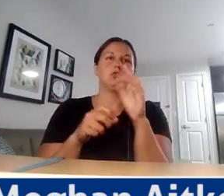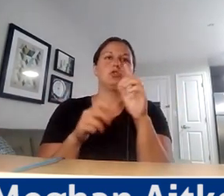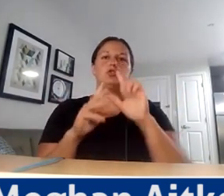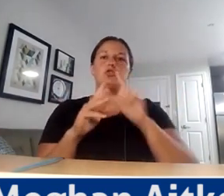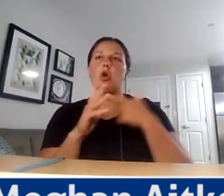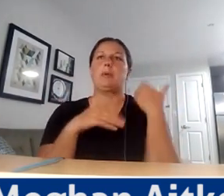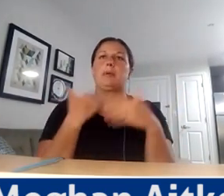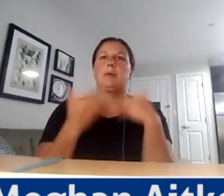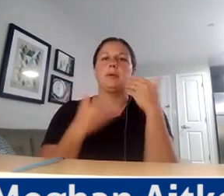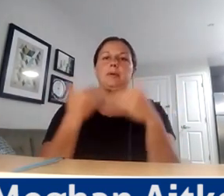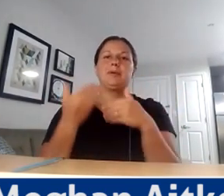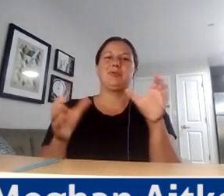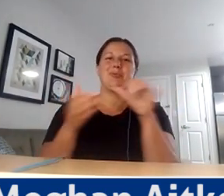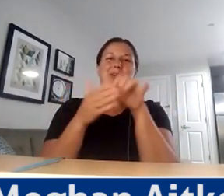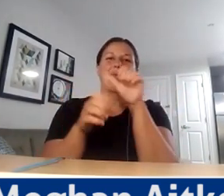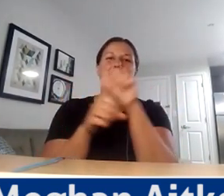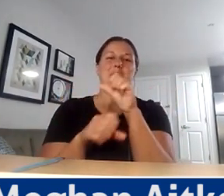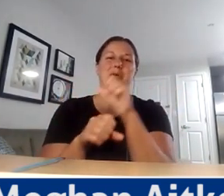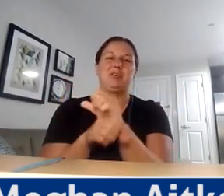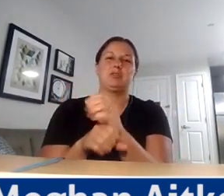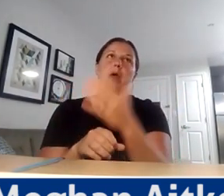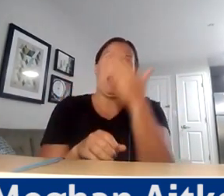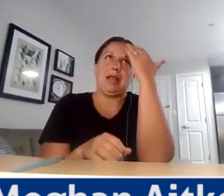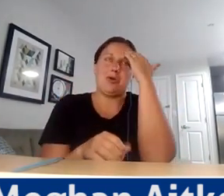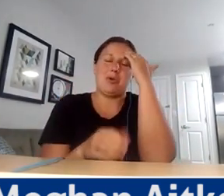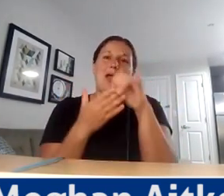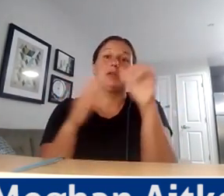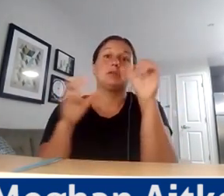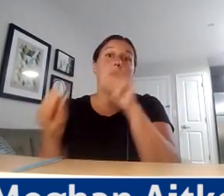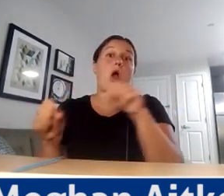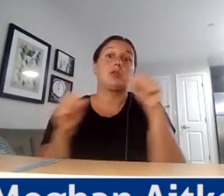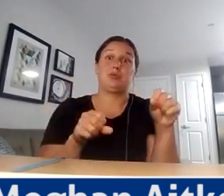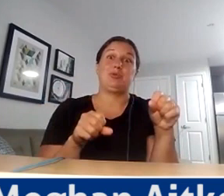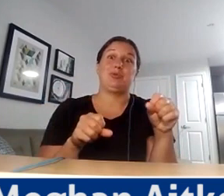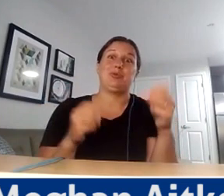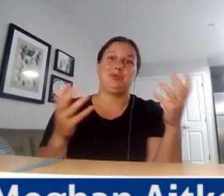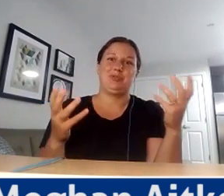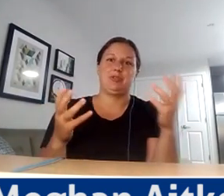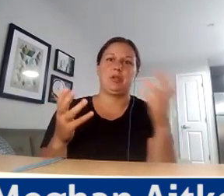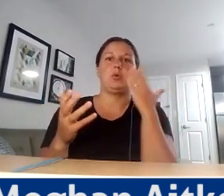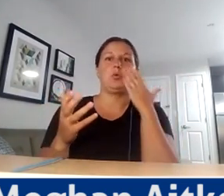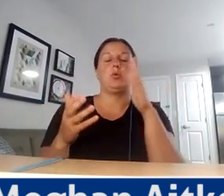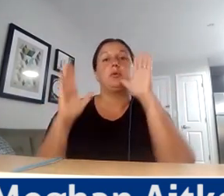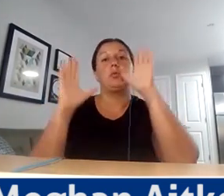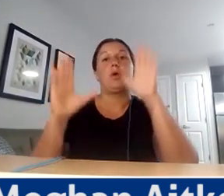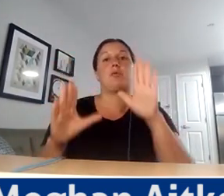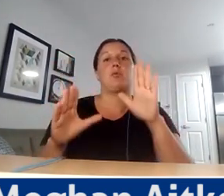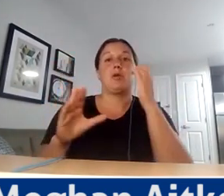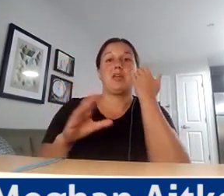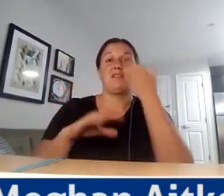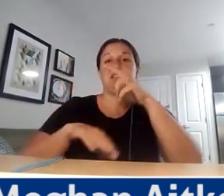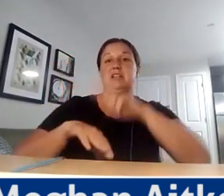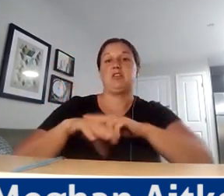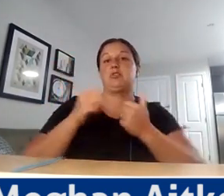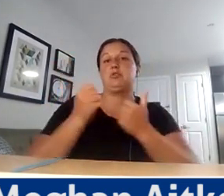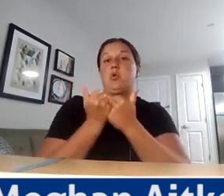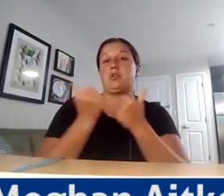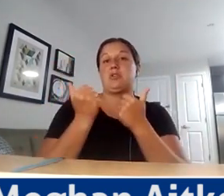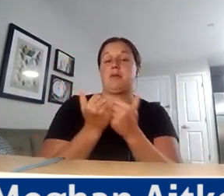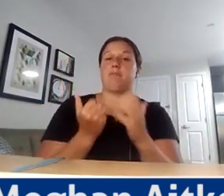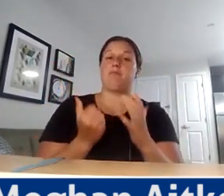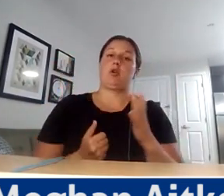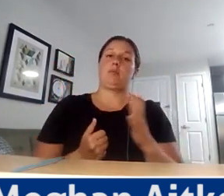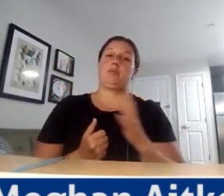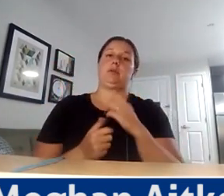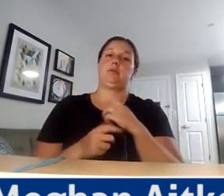possible because I know that that is getting submitted. It would be terrific for the nation to support them in a formal sense but it's, you know, it's tough to see